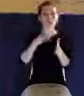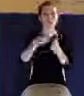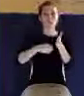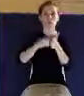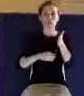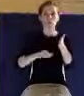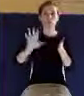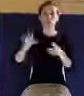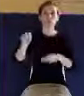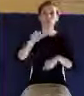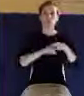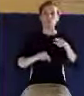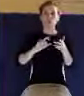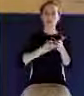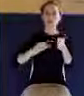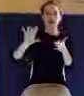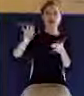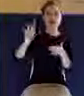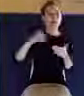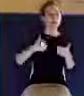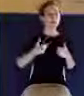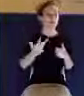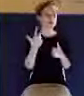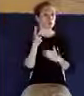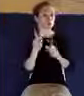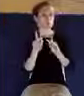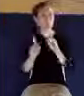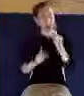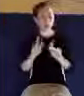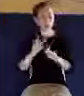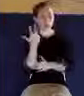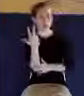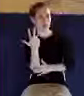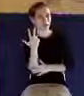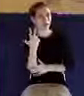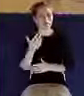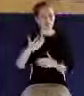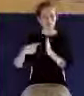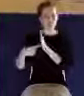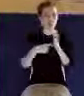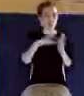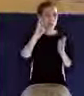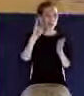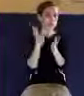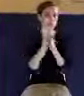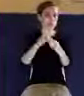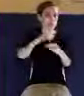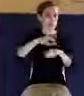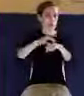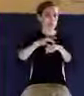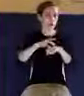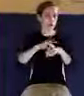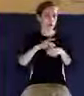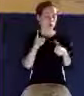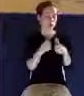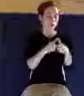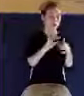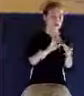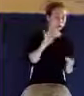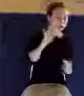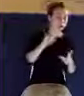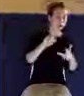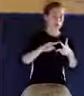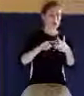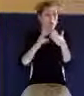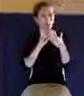Actually, verse 8. There are three that bear witness on earth, the Spirit, the water, and the blood. These three agree in one. And if we receive the